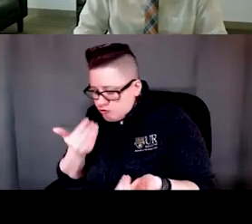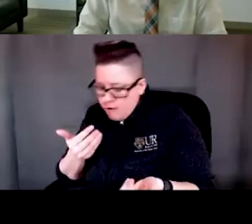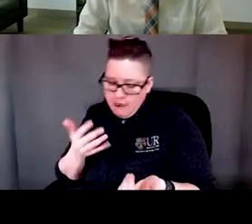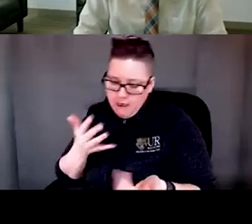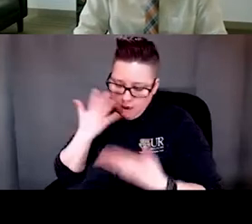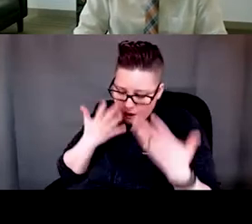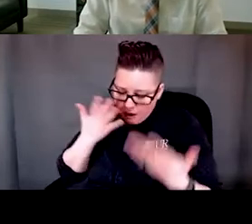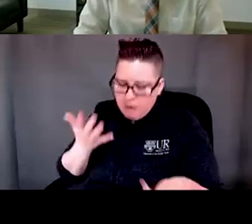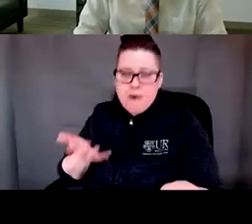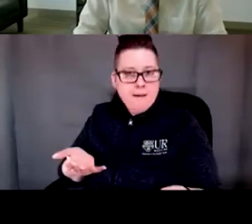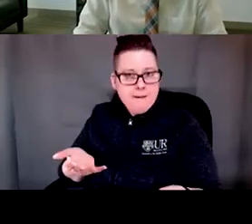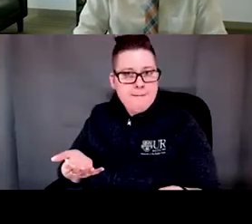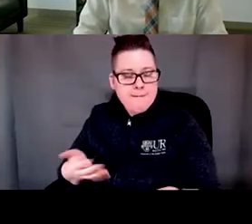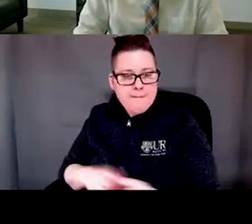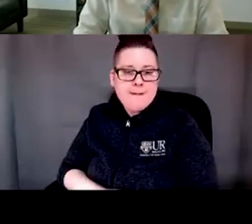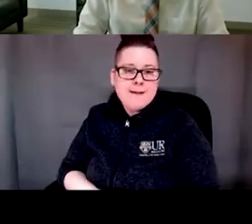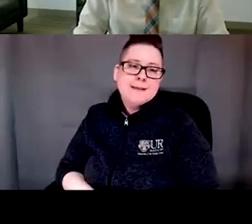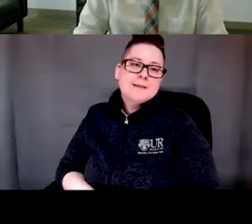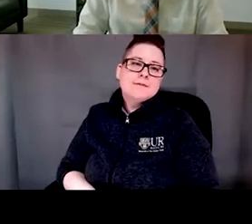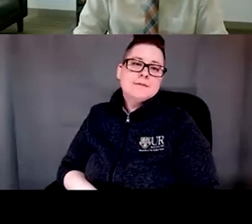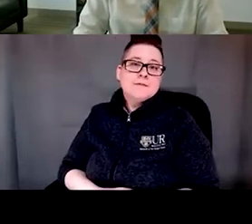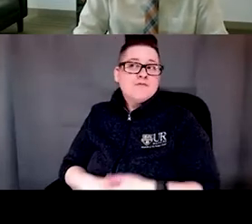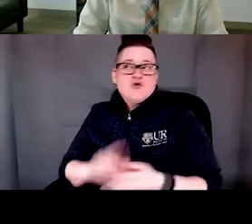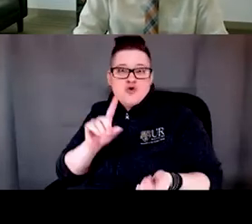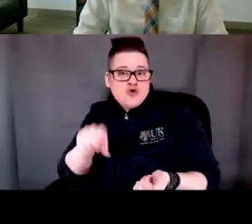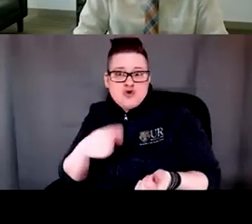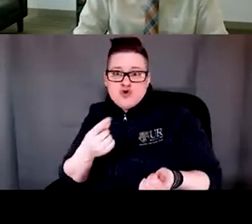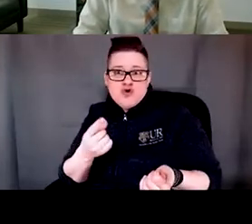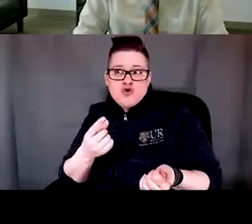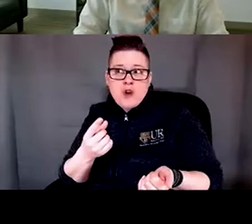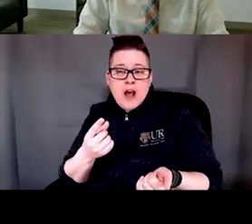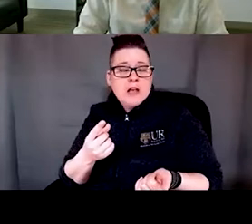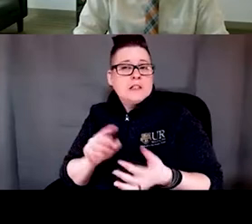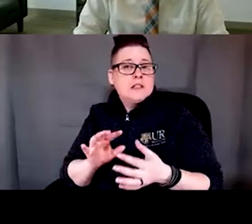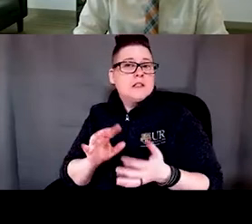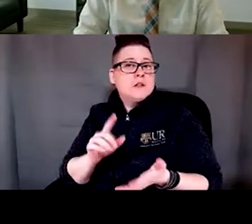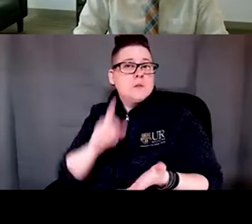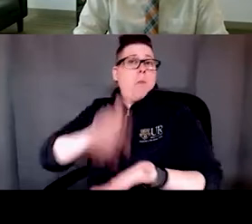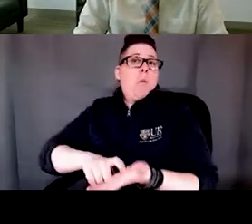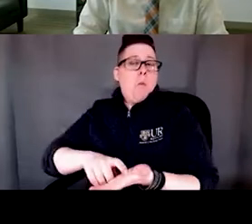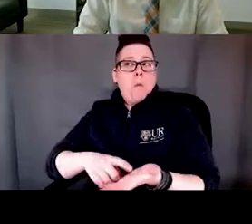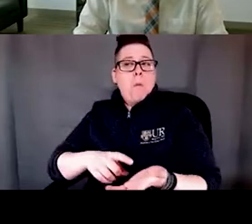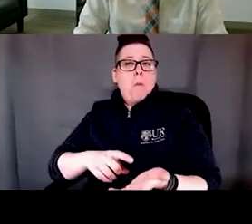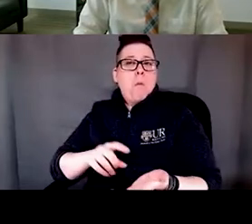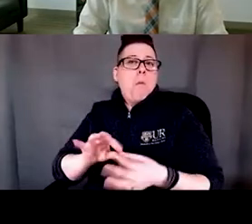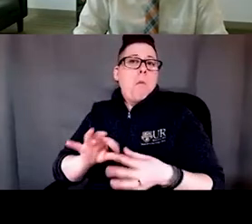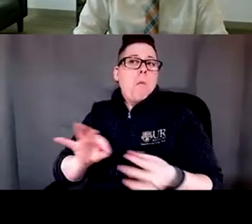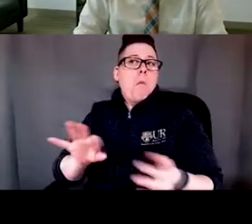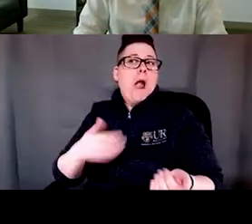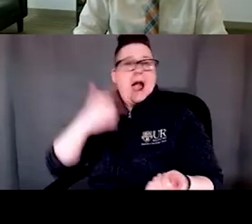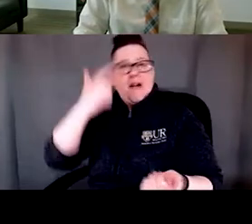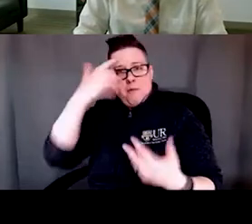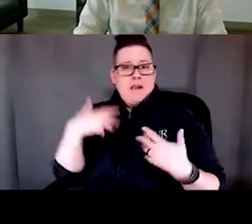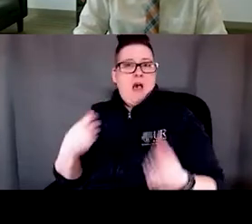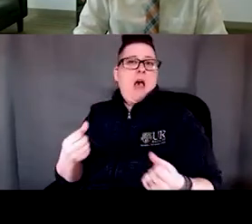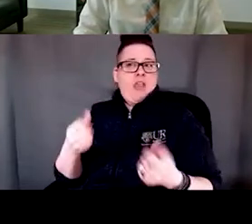responsibility. And so even acknowledging mental illness would disappoint the family and place undue burden